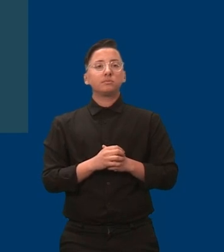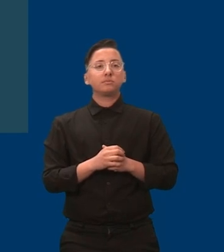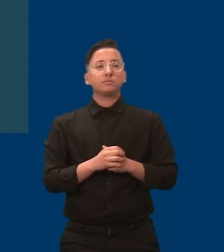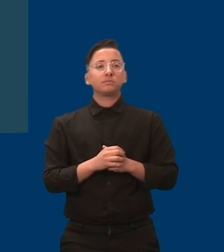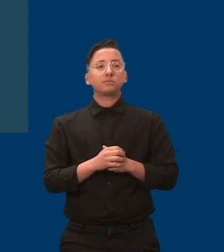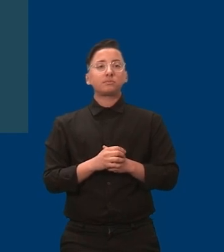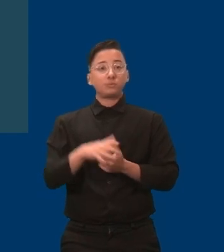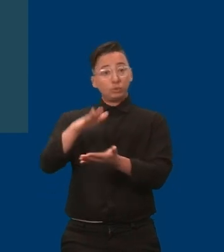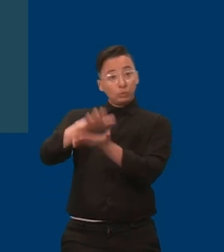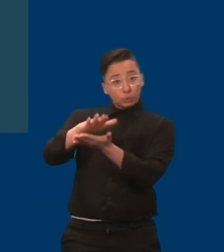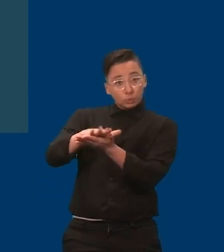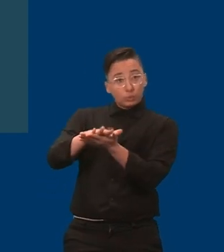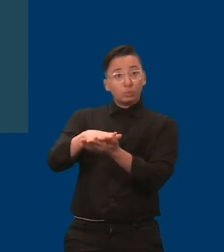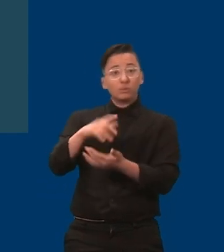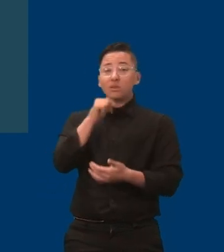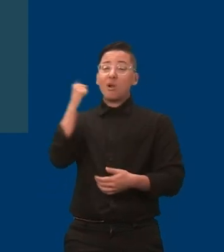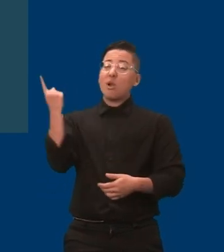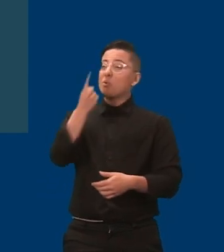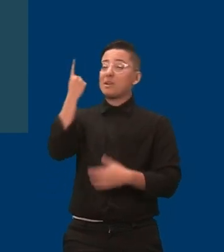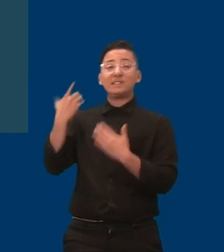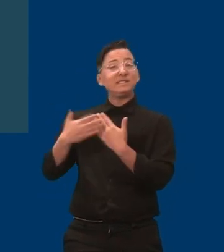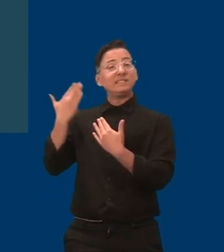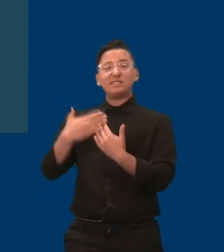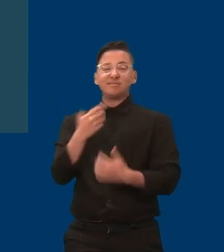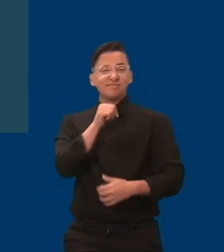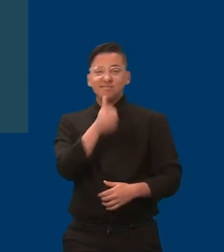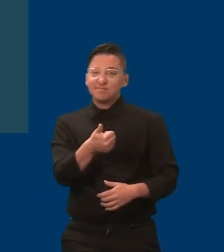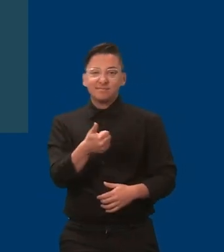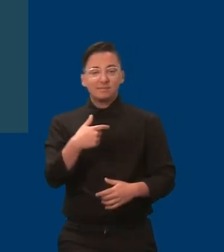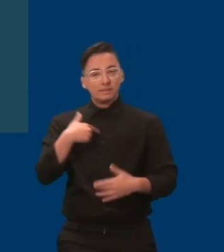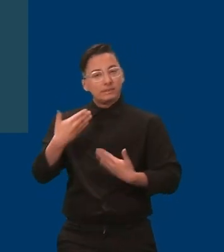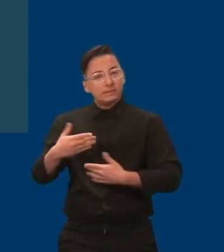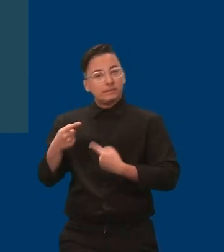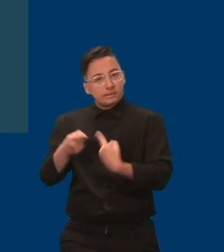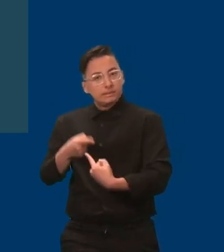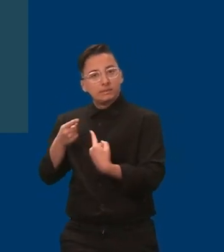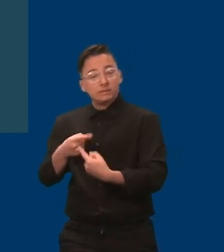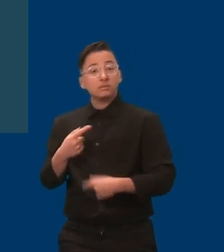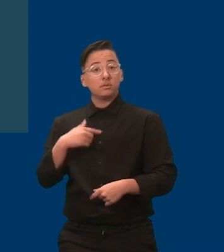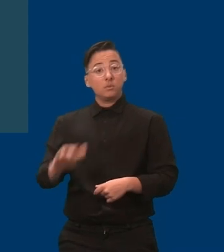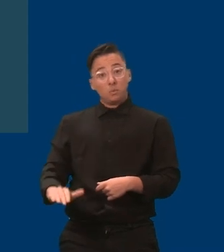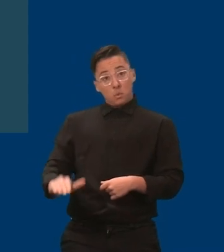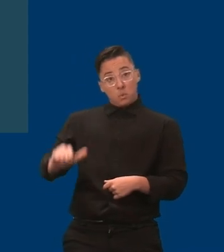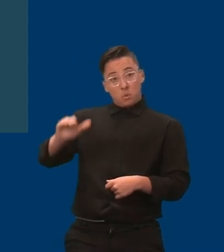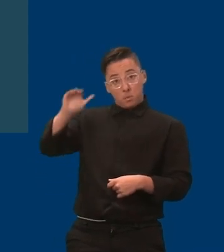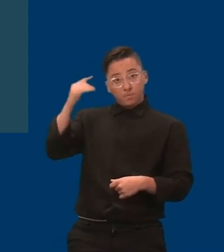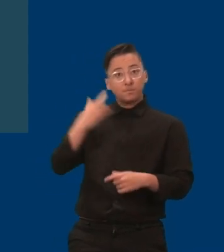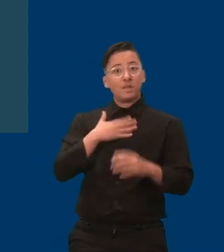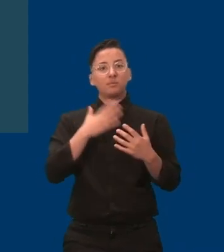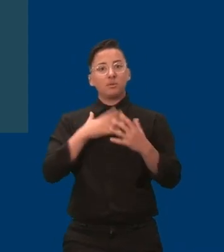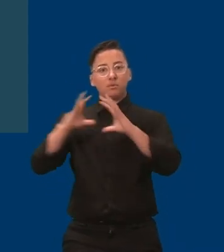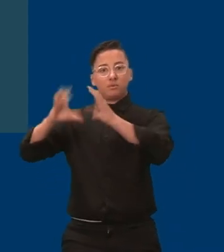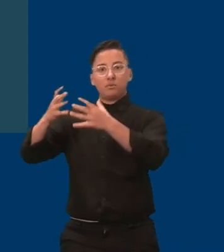years, I spent most of my day in a self-contained classroom.